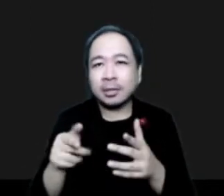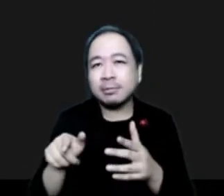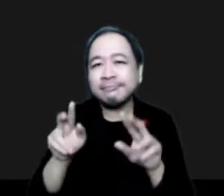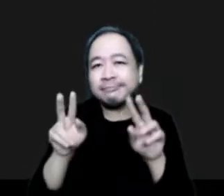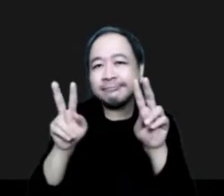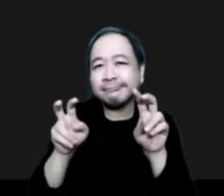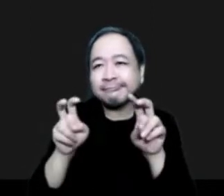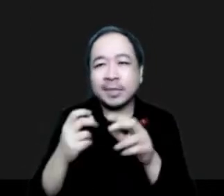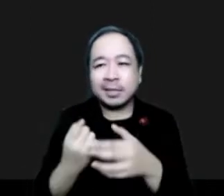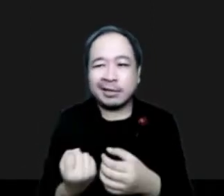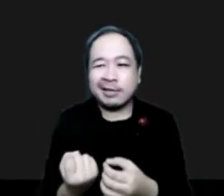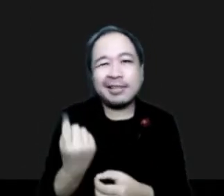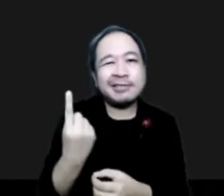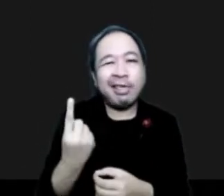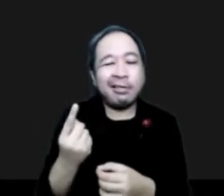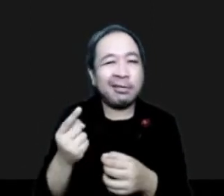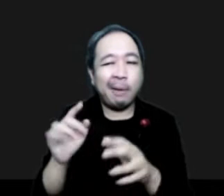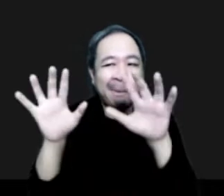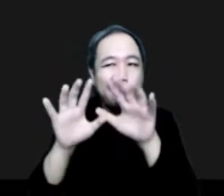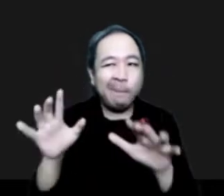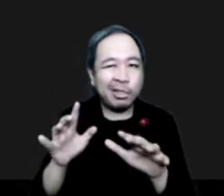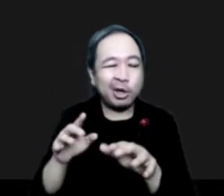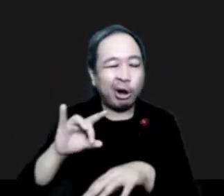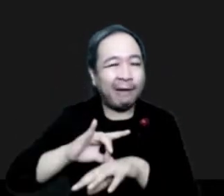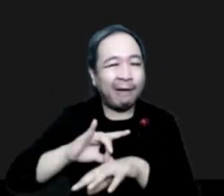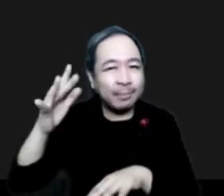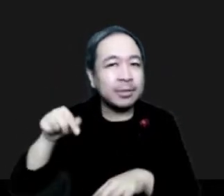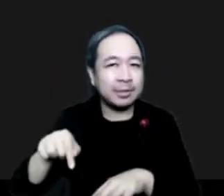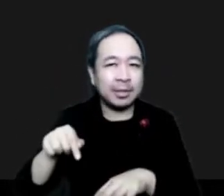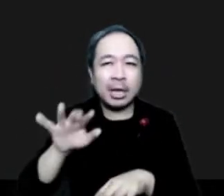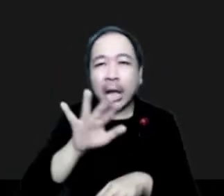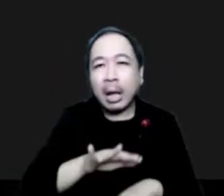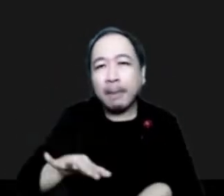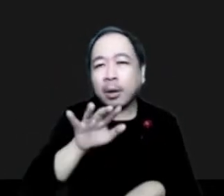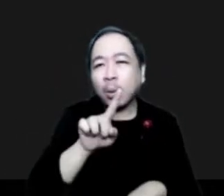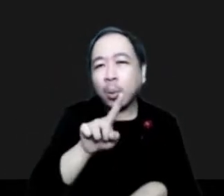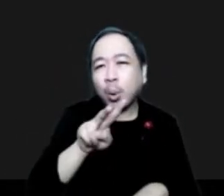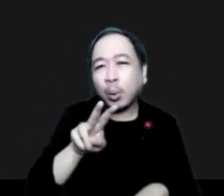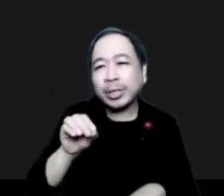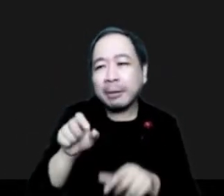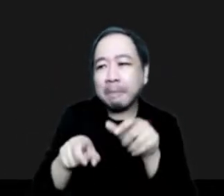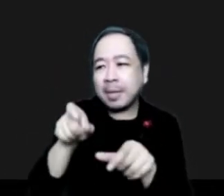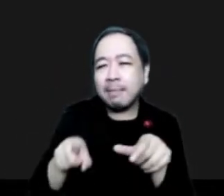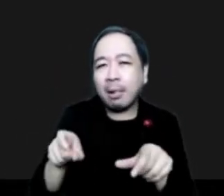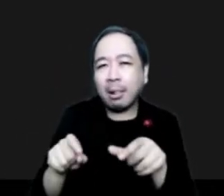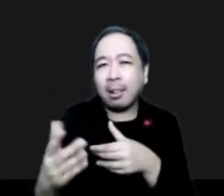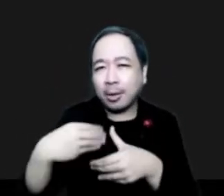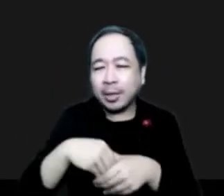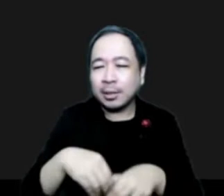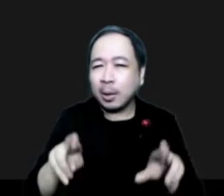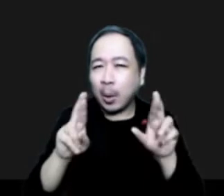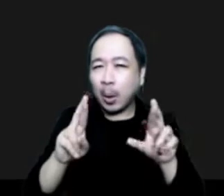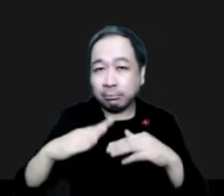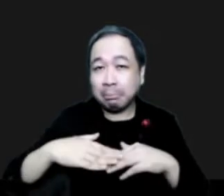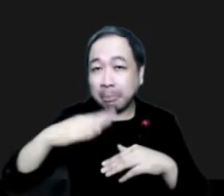There's about 90 to 100 of us at any given point, and we're looking to expand those numbers coming up pretty soon. But